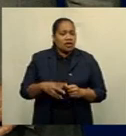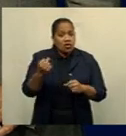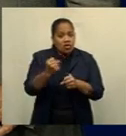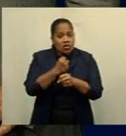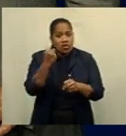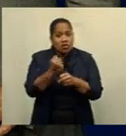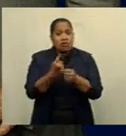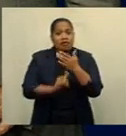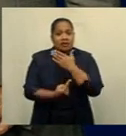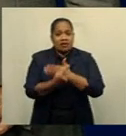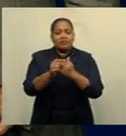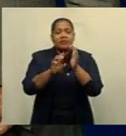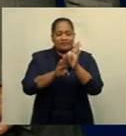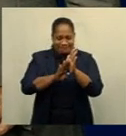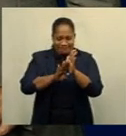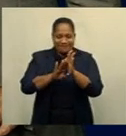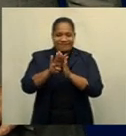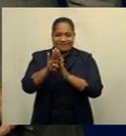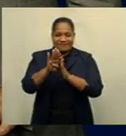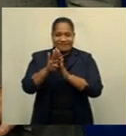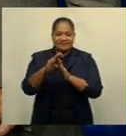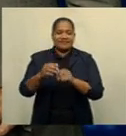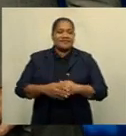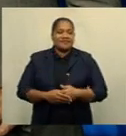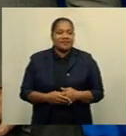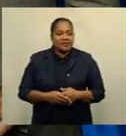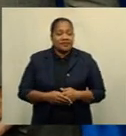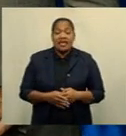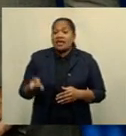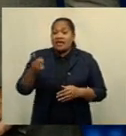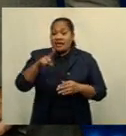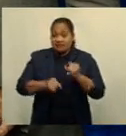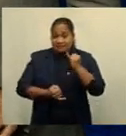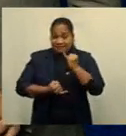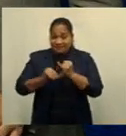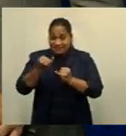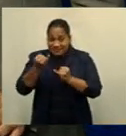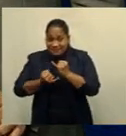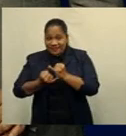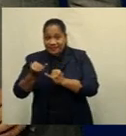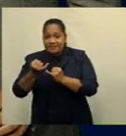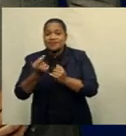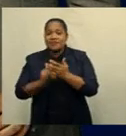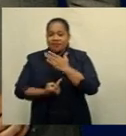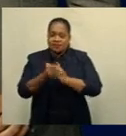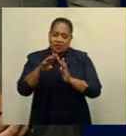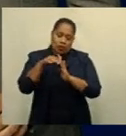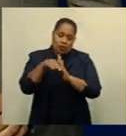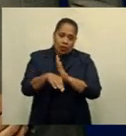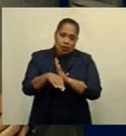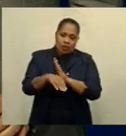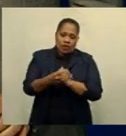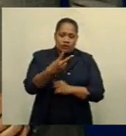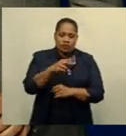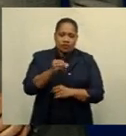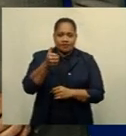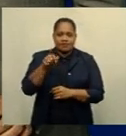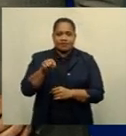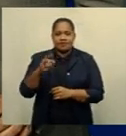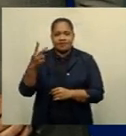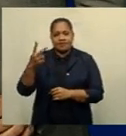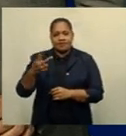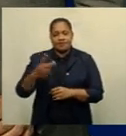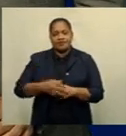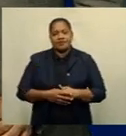Gold rose by over a dollar to close at $1,775 per ounce and silver was down to $26.12.